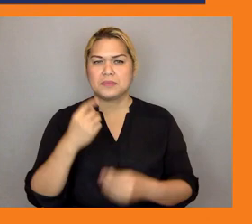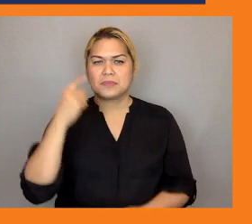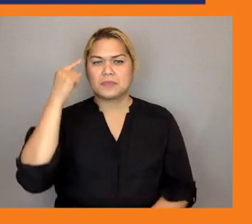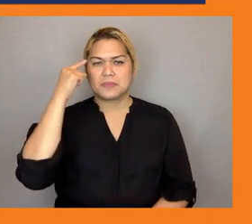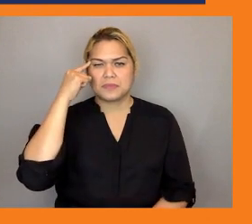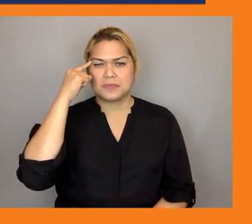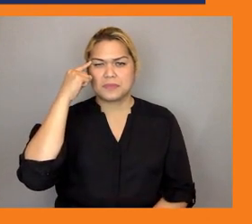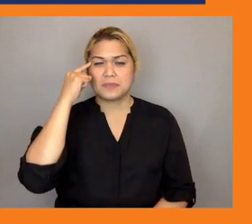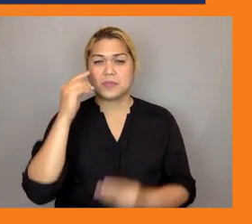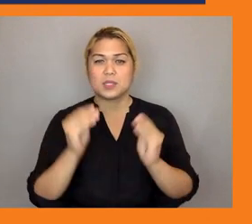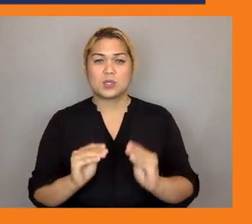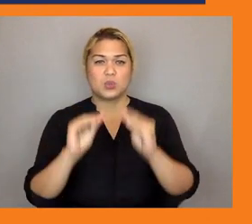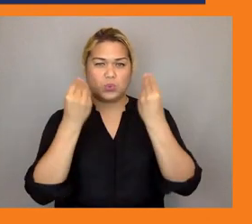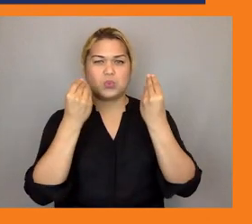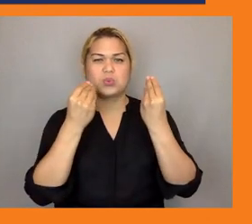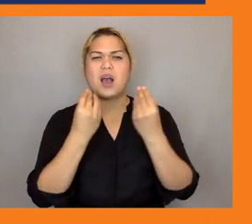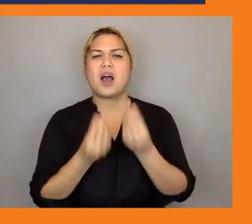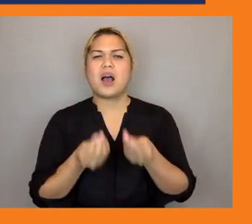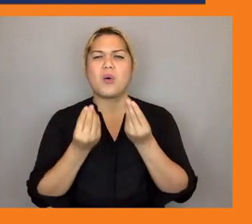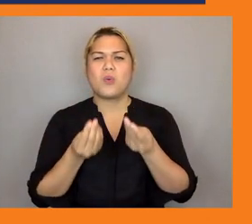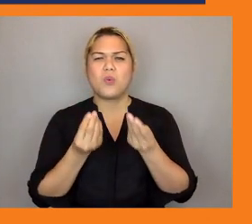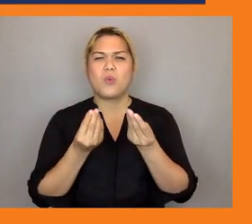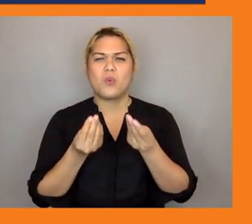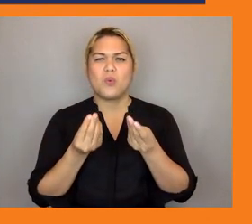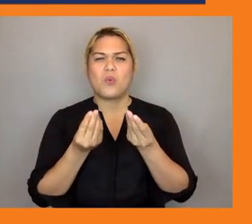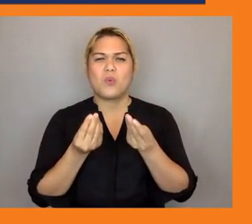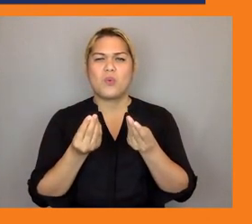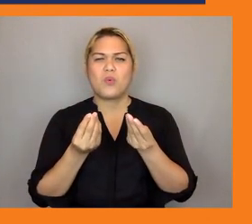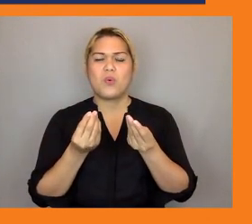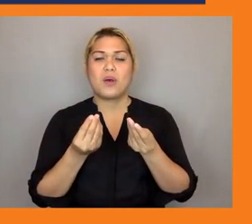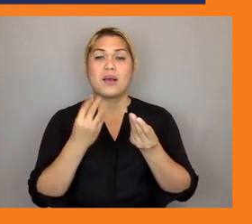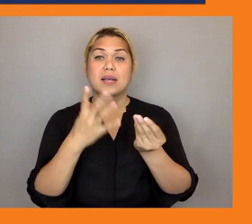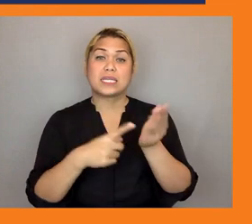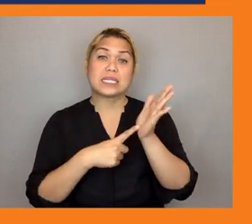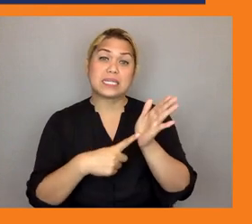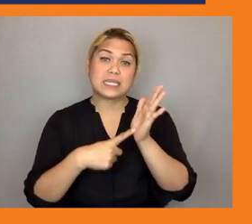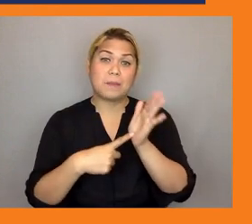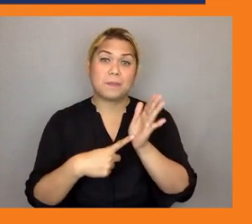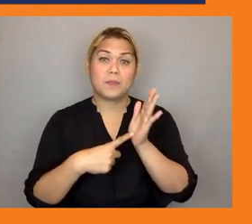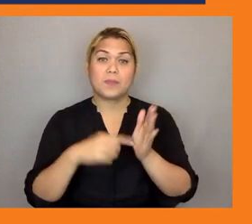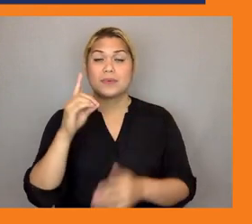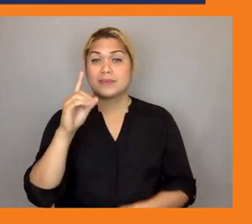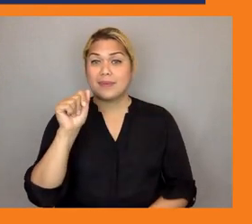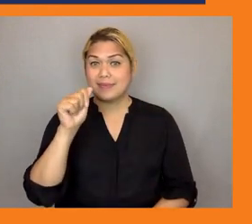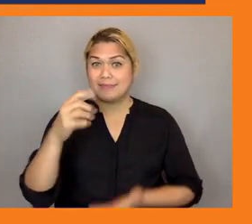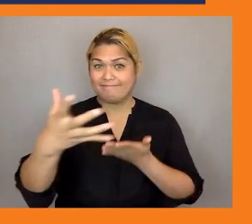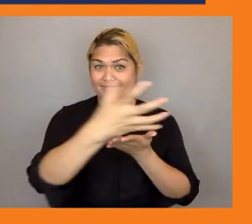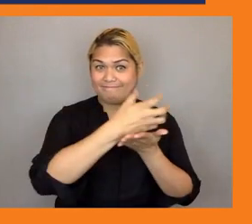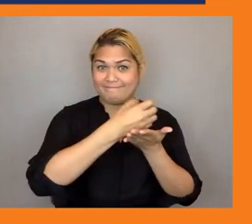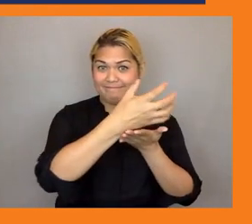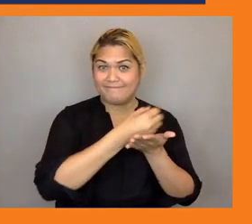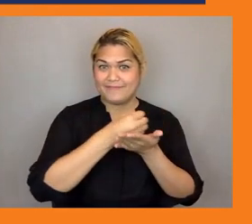mentioned that includes things like disaggregated data that use looks specifically at youth uh their challenges and impacts